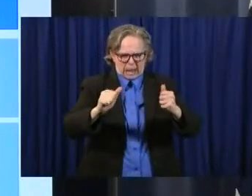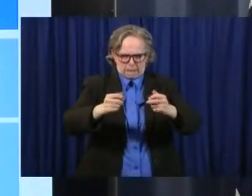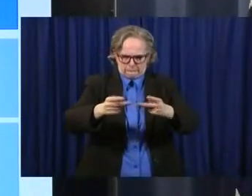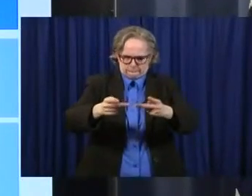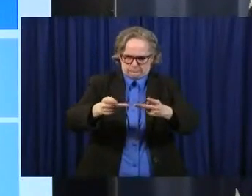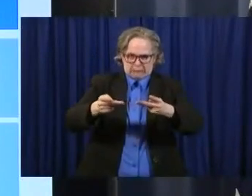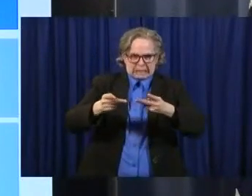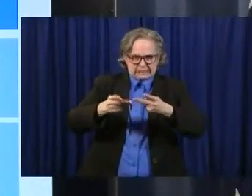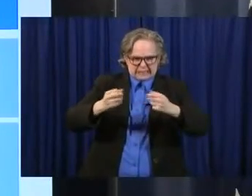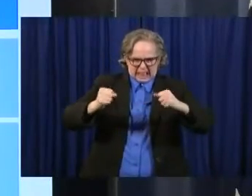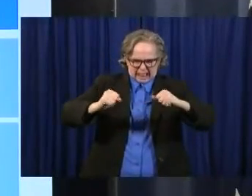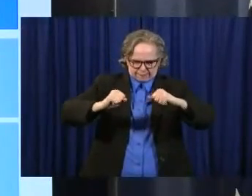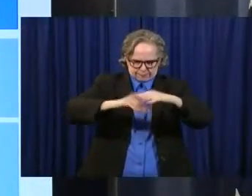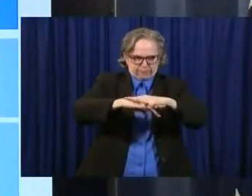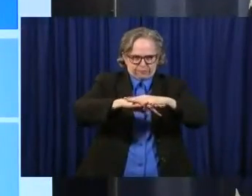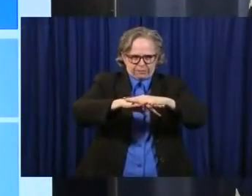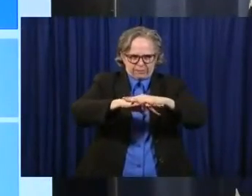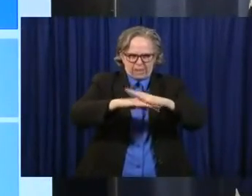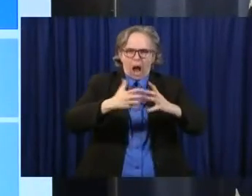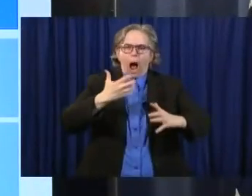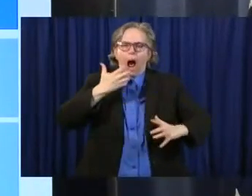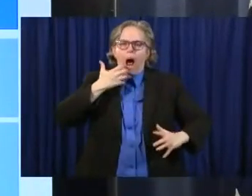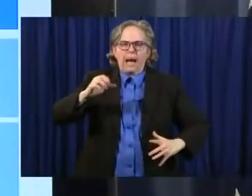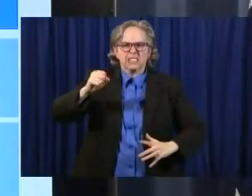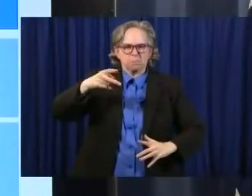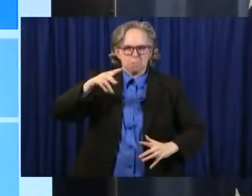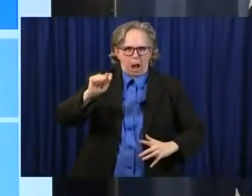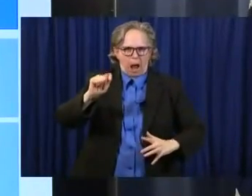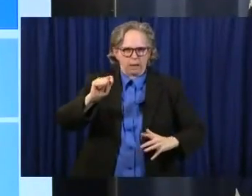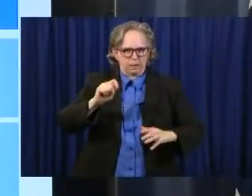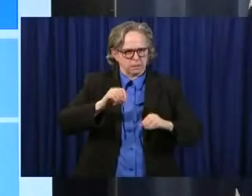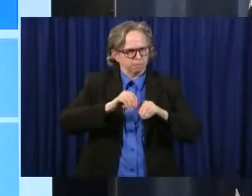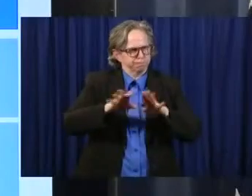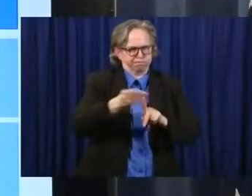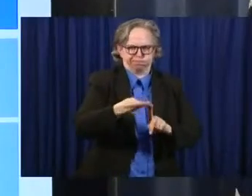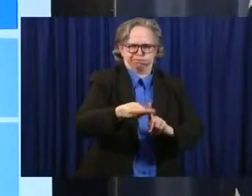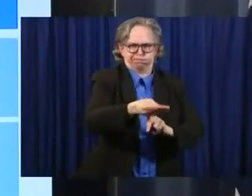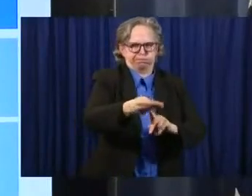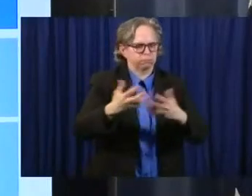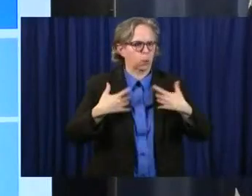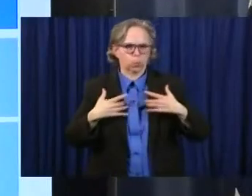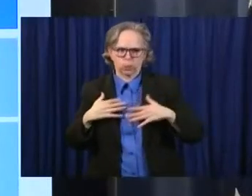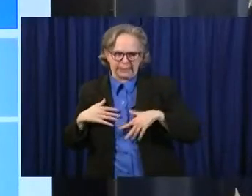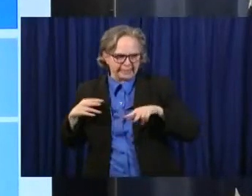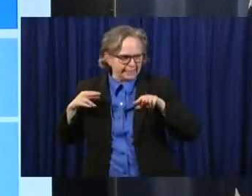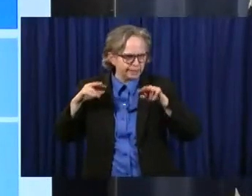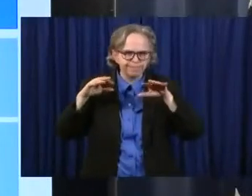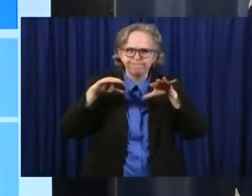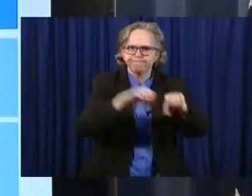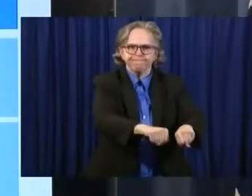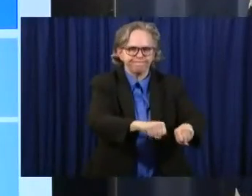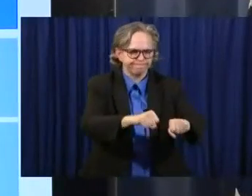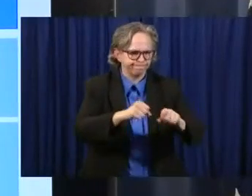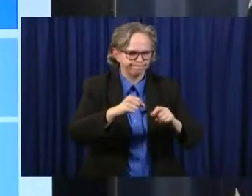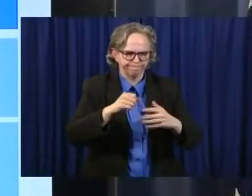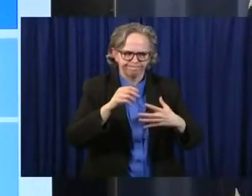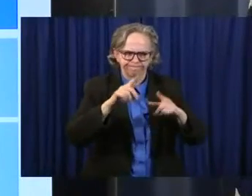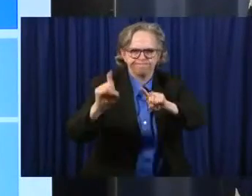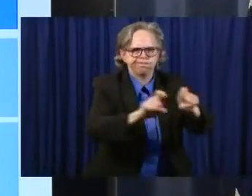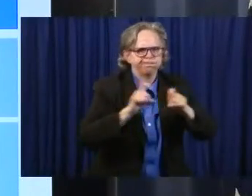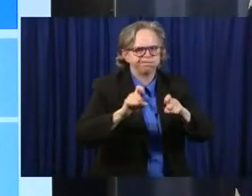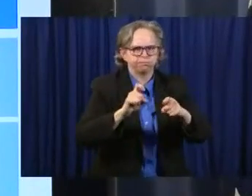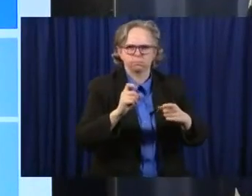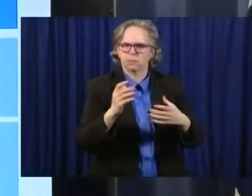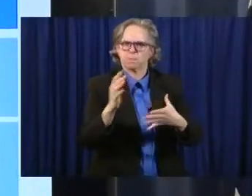will be treated as sort of something that we have to look at, you know, and prioritize. And that's what the